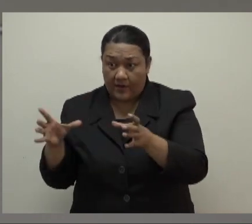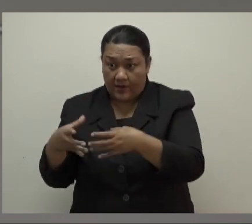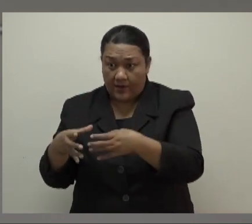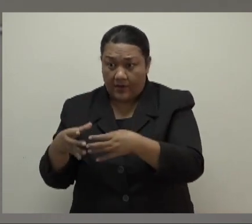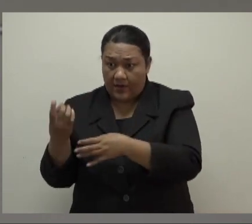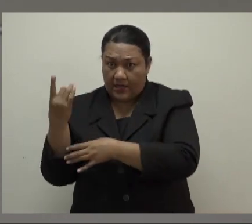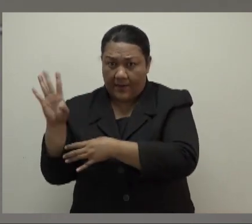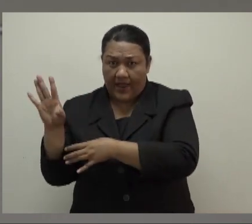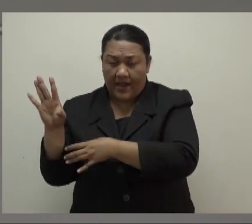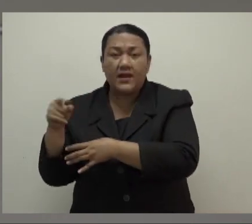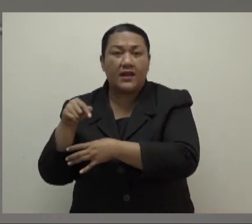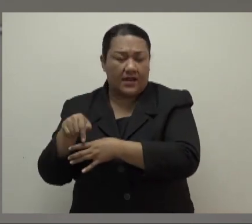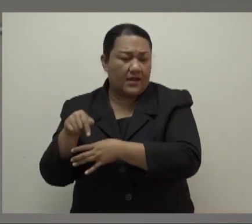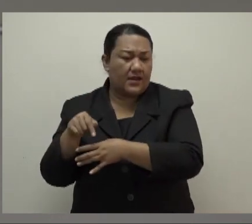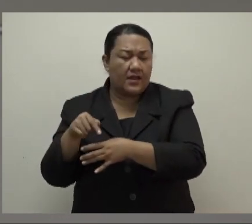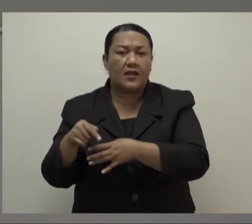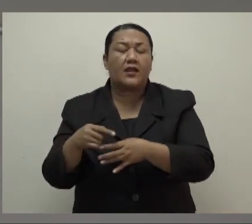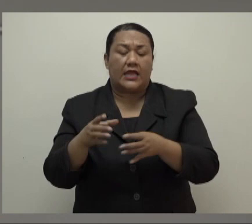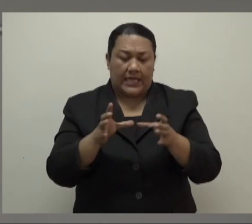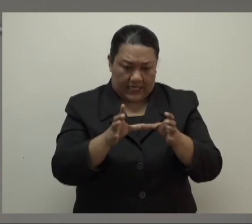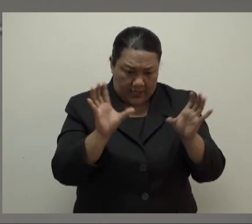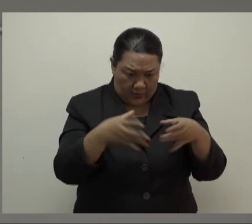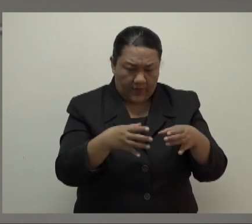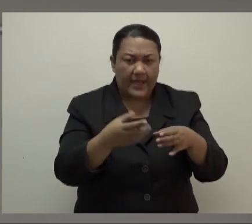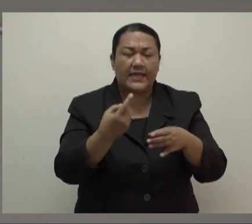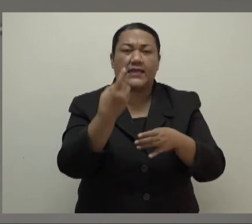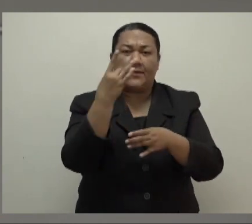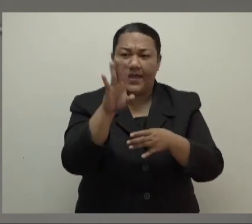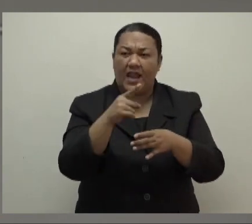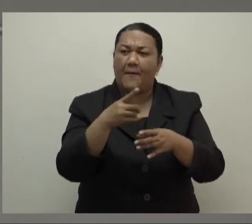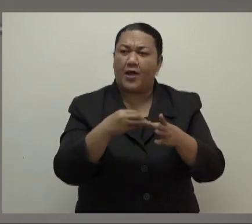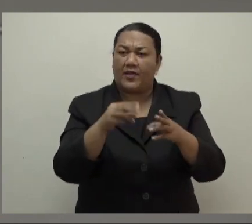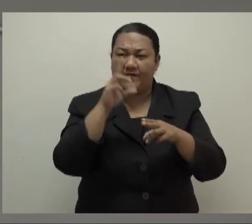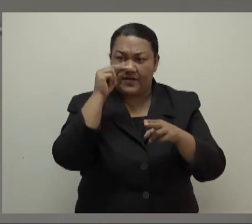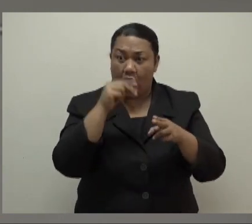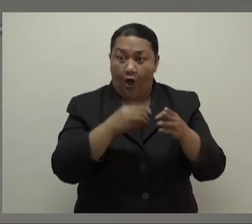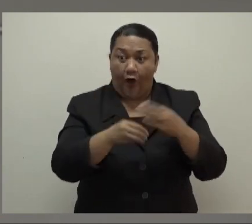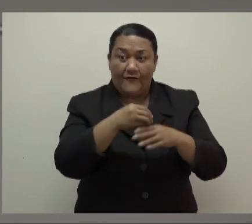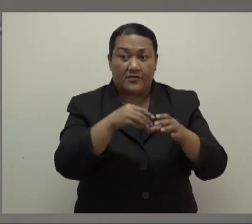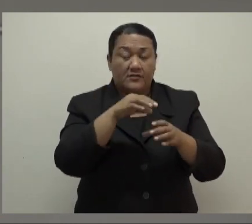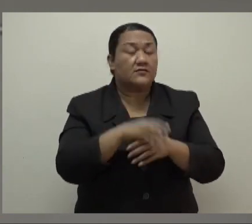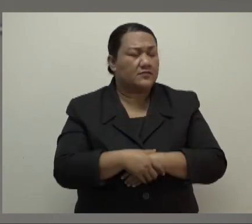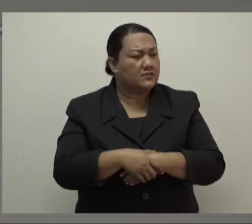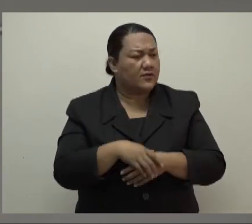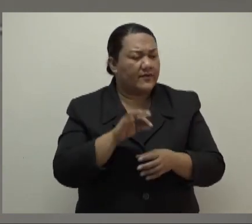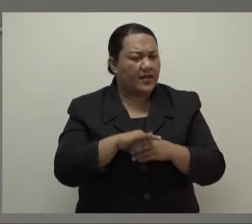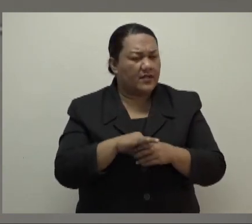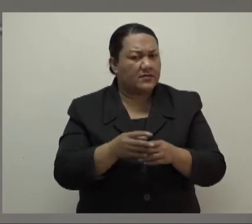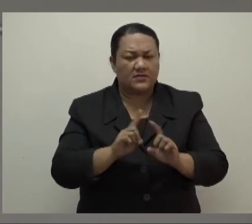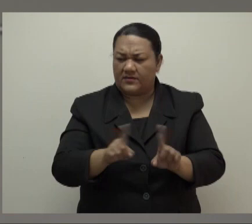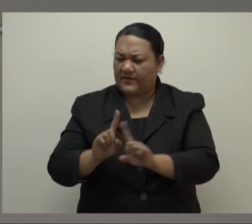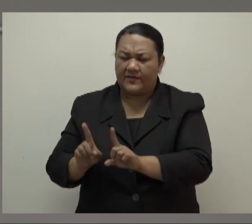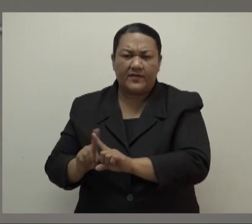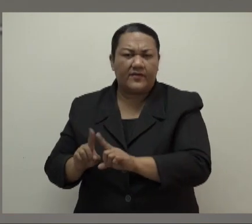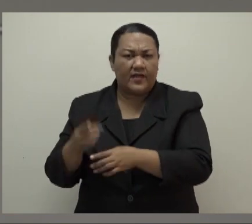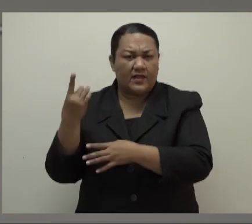independent office called the Fijian Elections Office and it's provided for under the law also in the budget the independent body. It's like you come in and ask me what is the